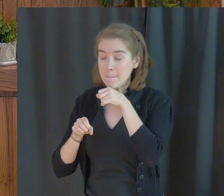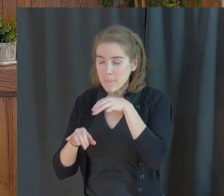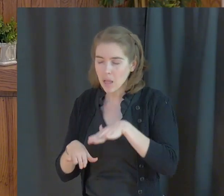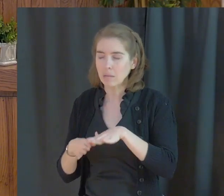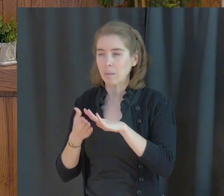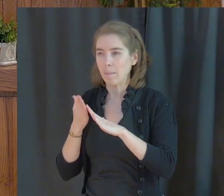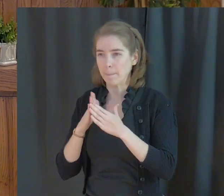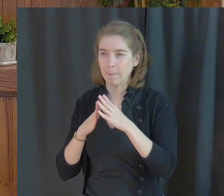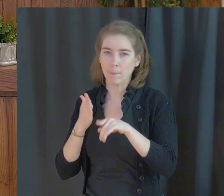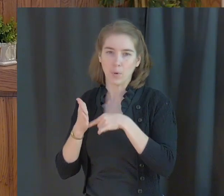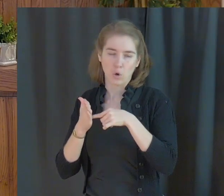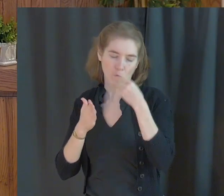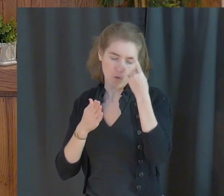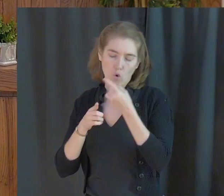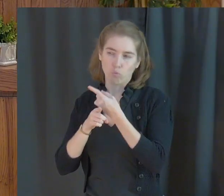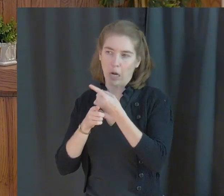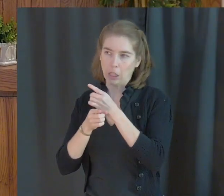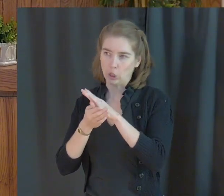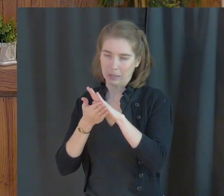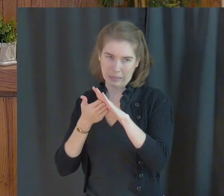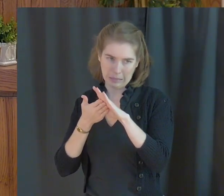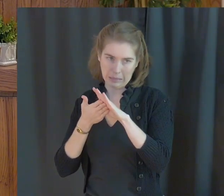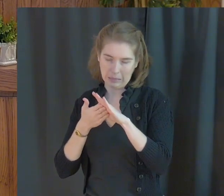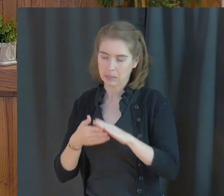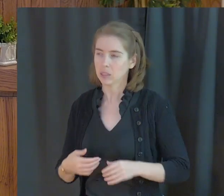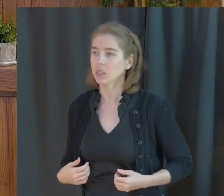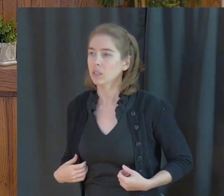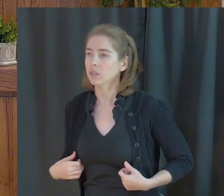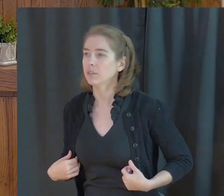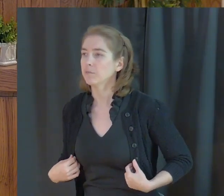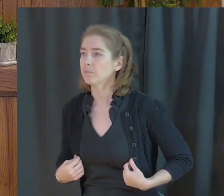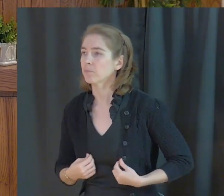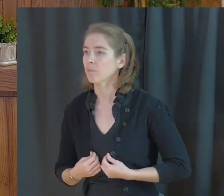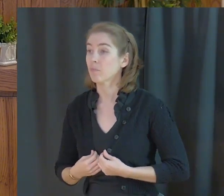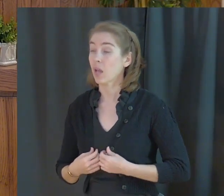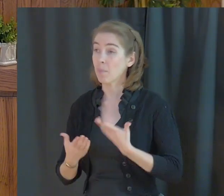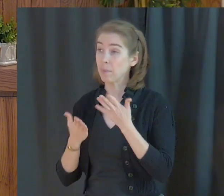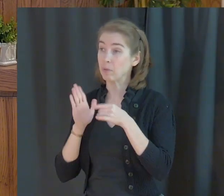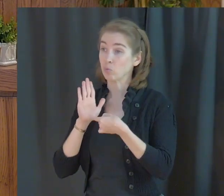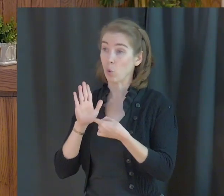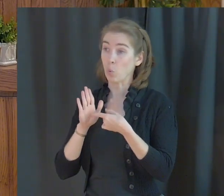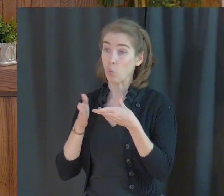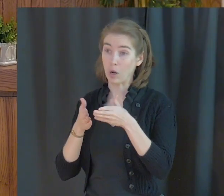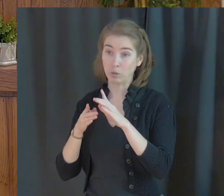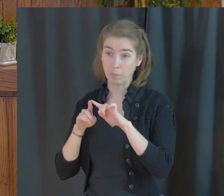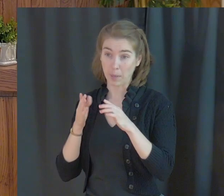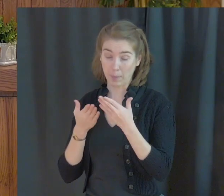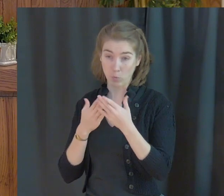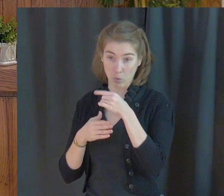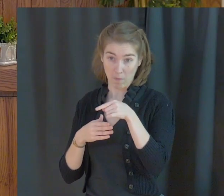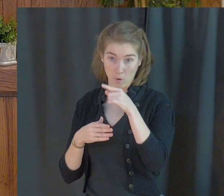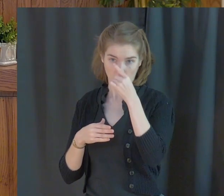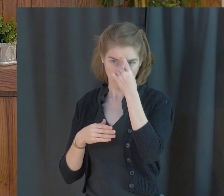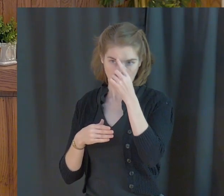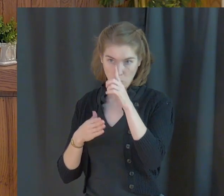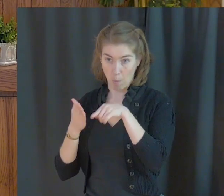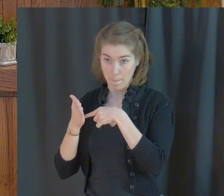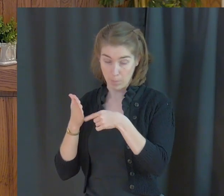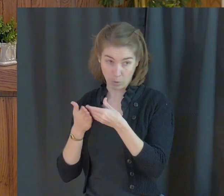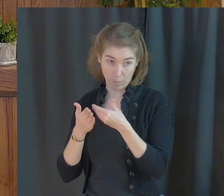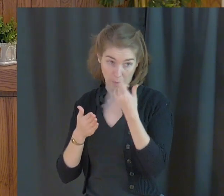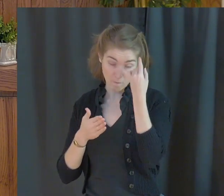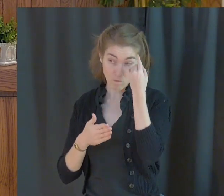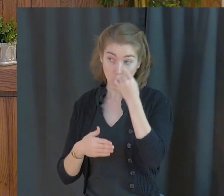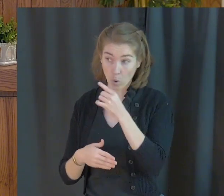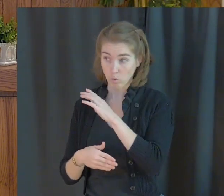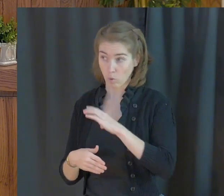be persecuted for righteousness' sake. And I may show you some ways that you never thought that you were persecuted before for